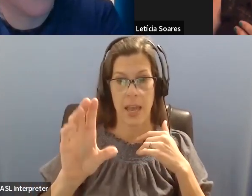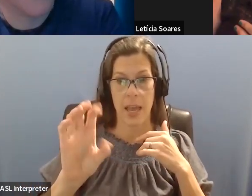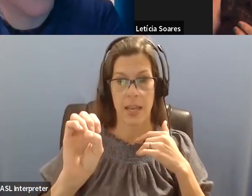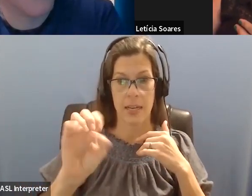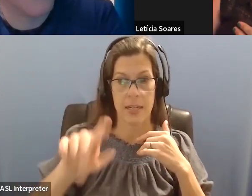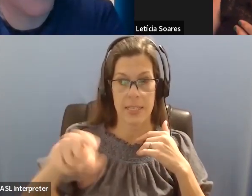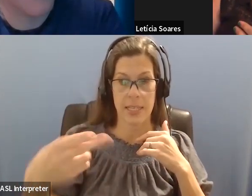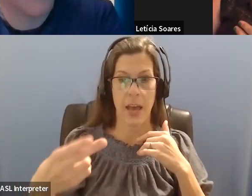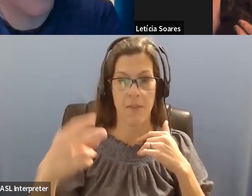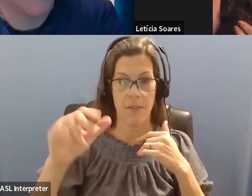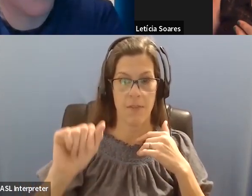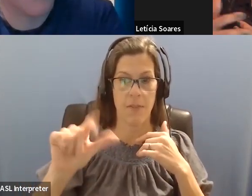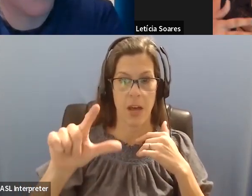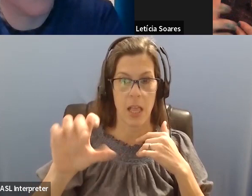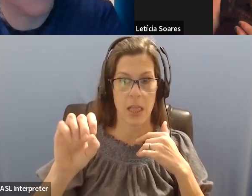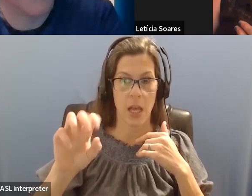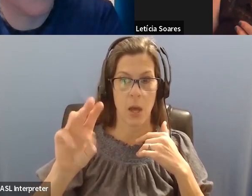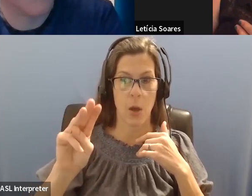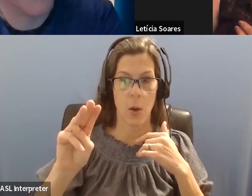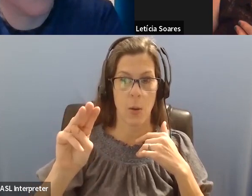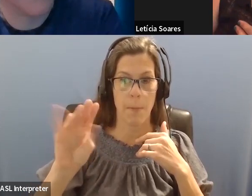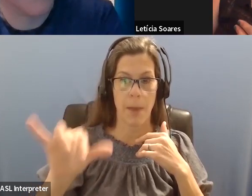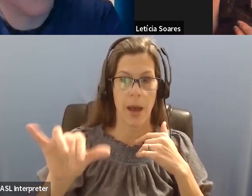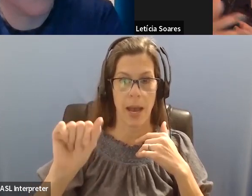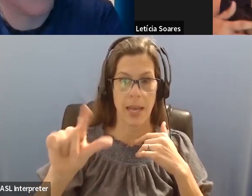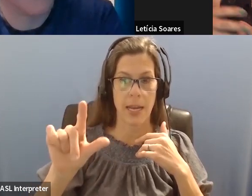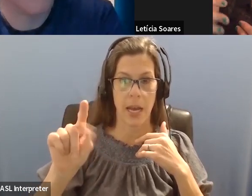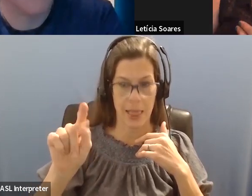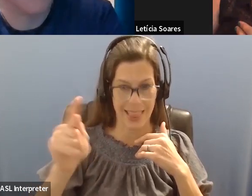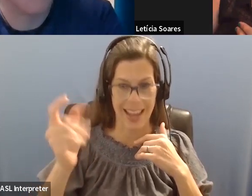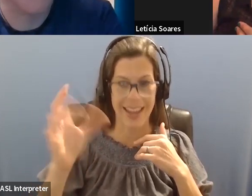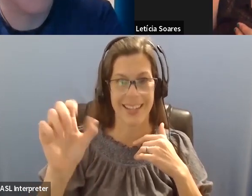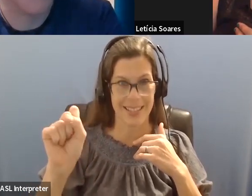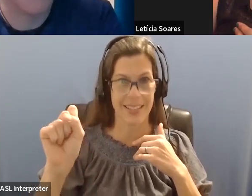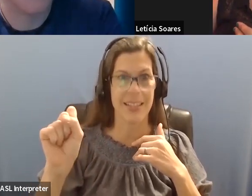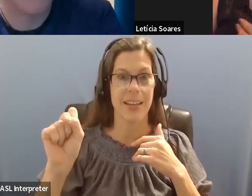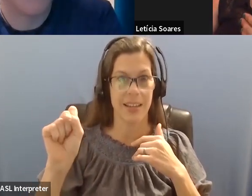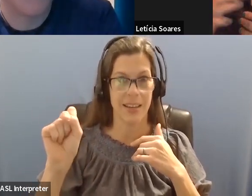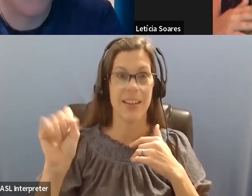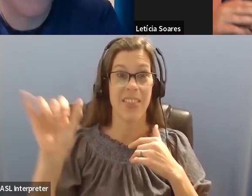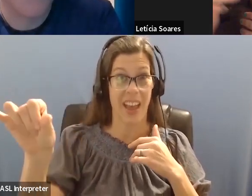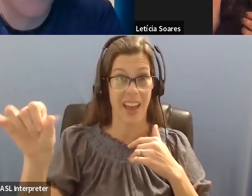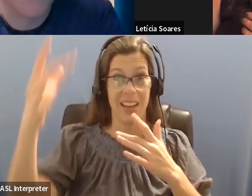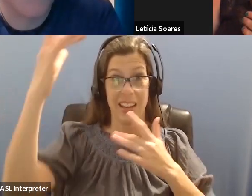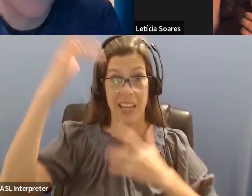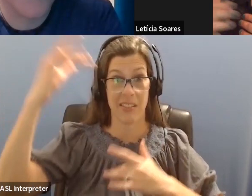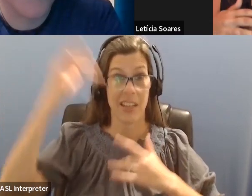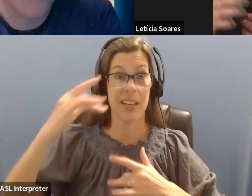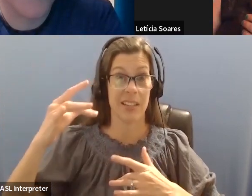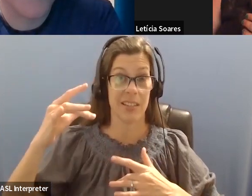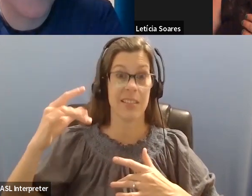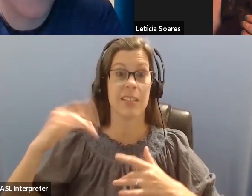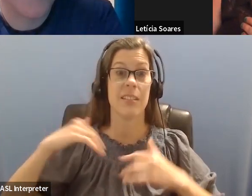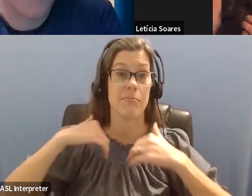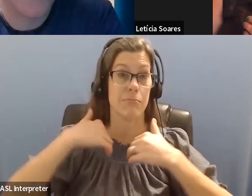that has the hallmark symptom of a post-exertional malaise, this exacerbation of symptoms, if you pass